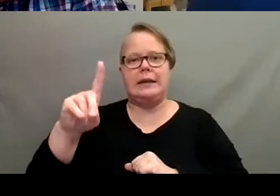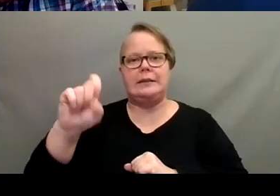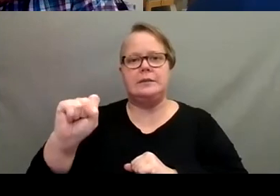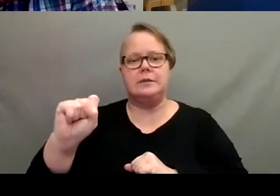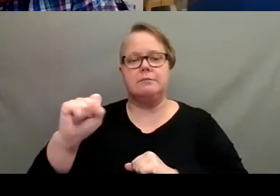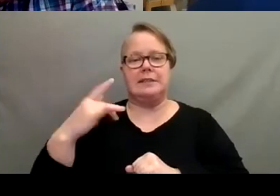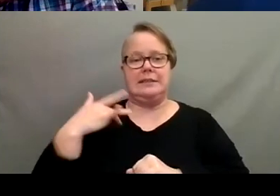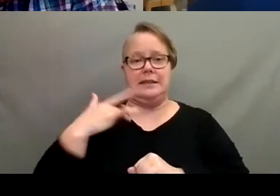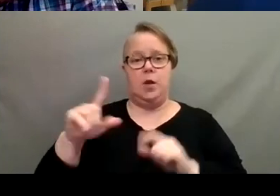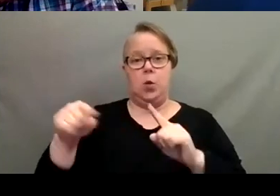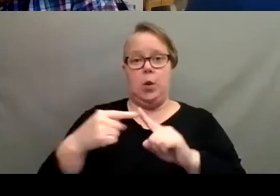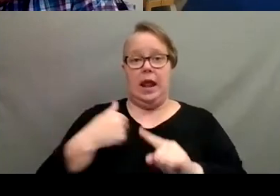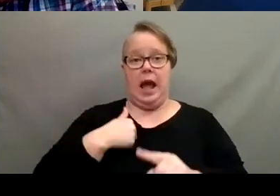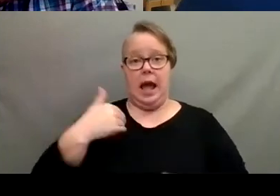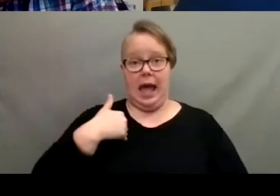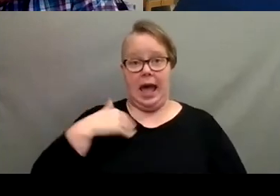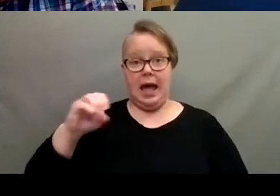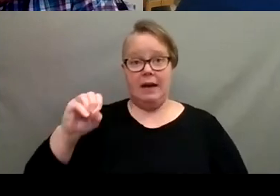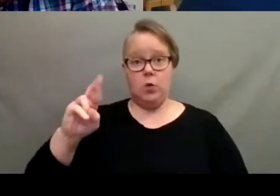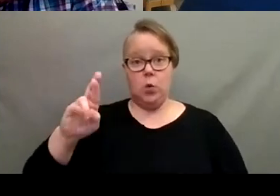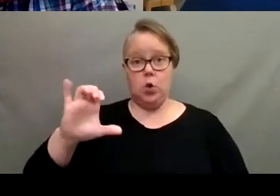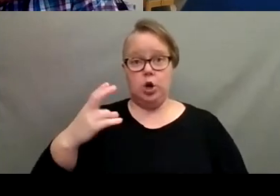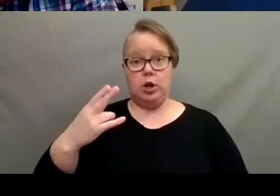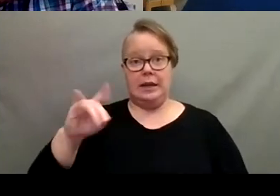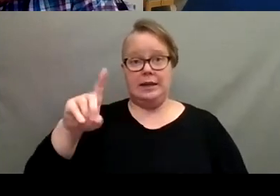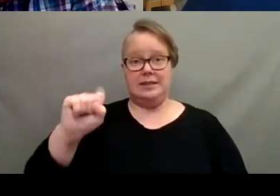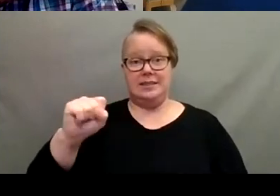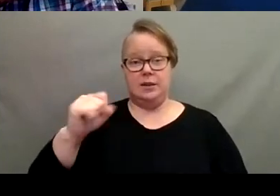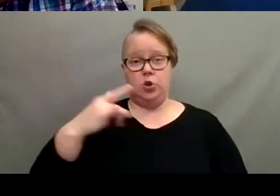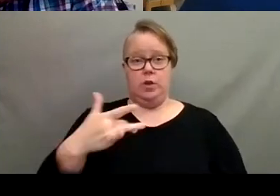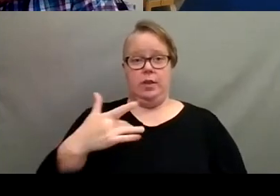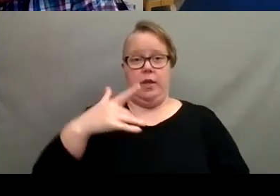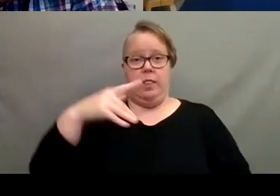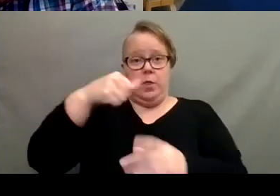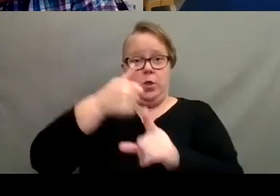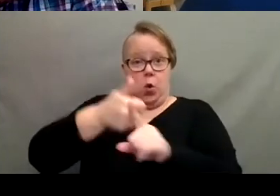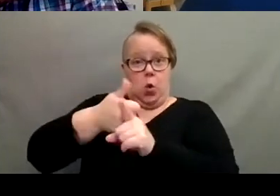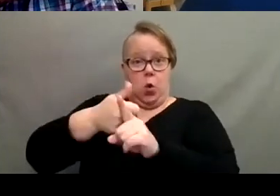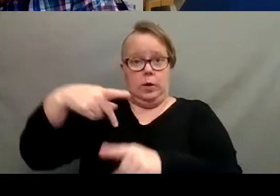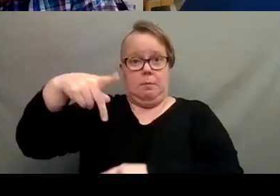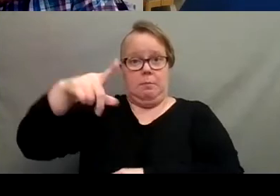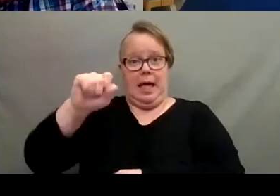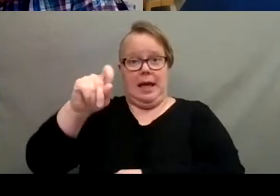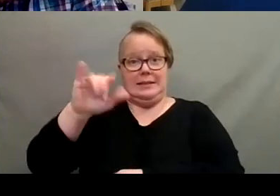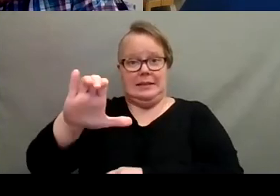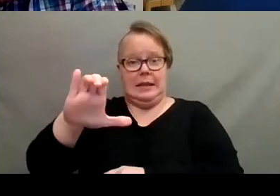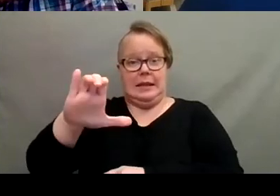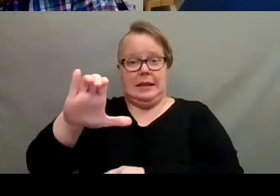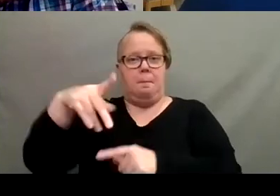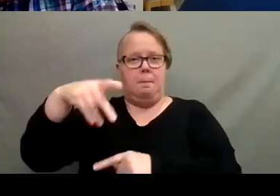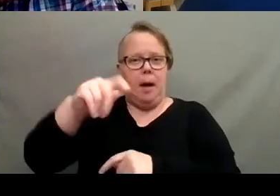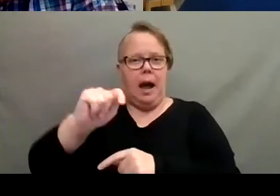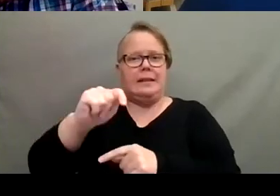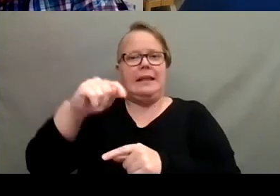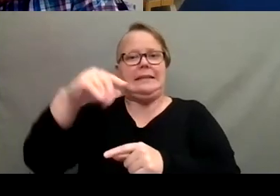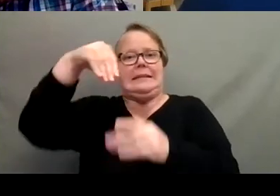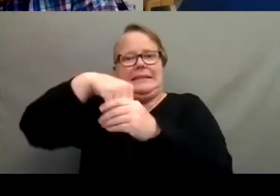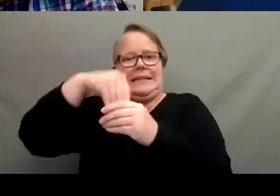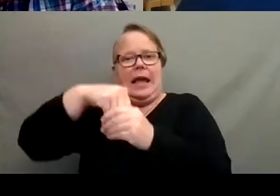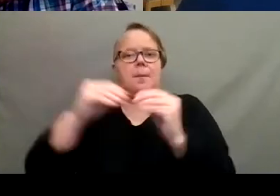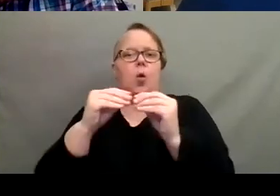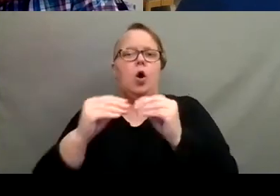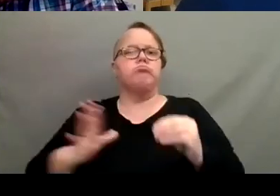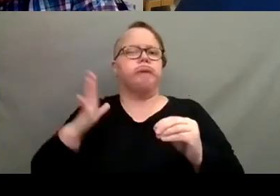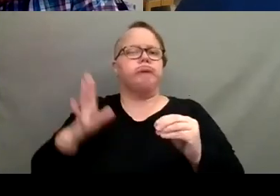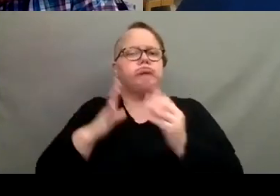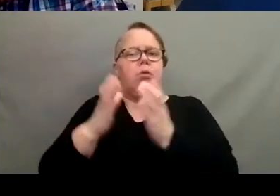I have orchids, I will, cause usually they're in their own plastic pot that's set inside kind of a decorative, more decorative pot. So usually